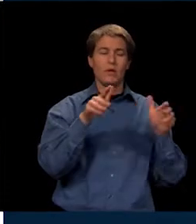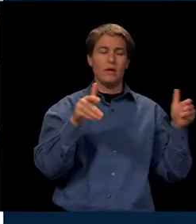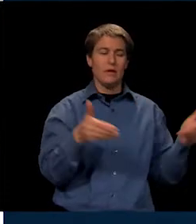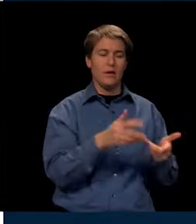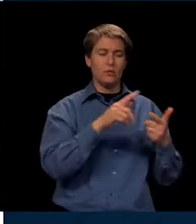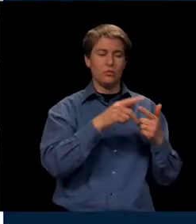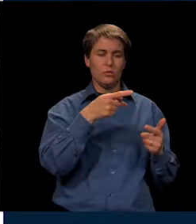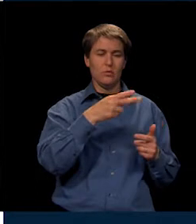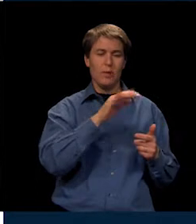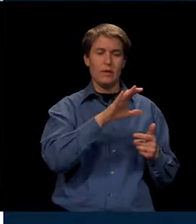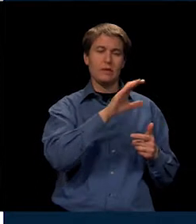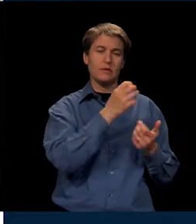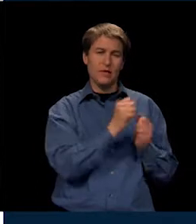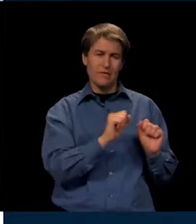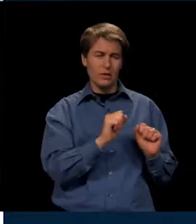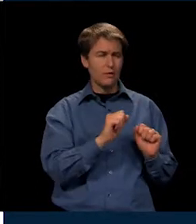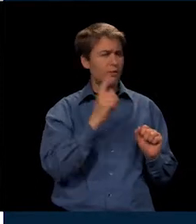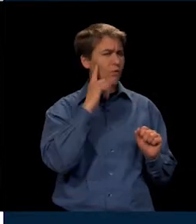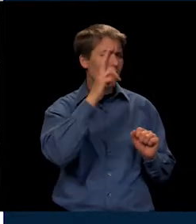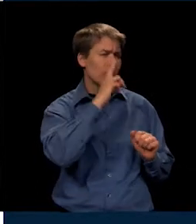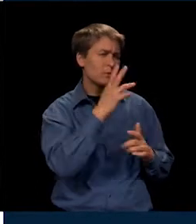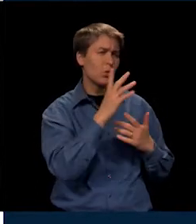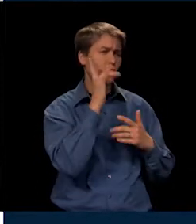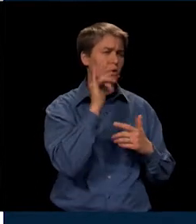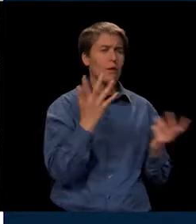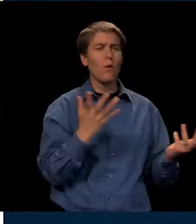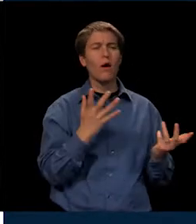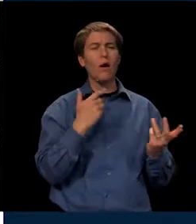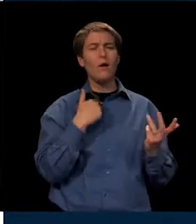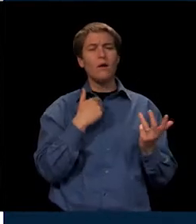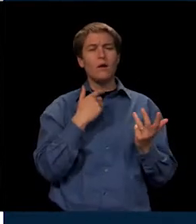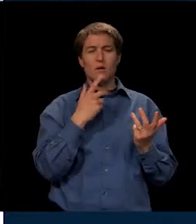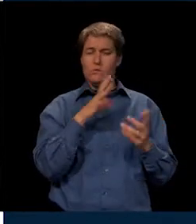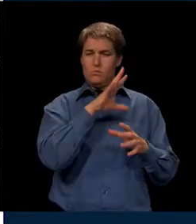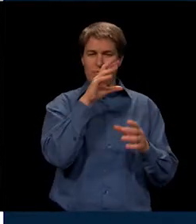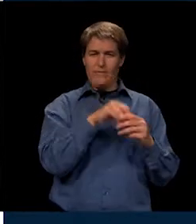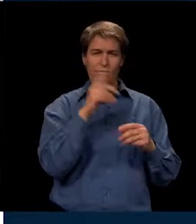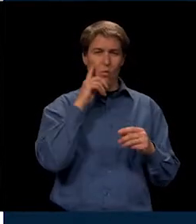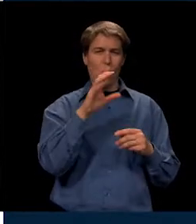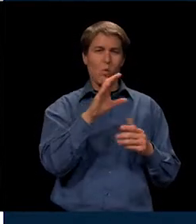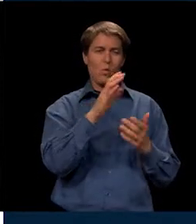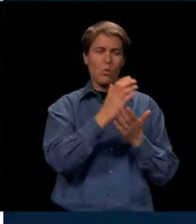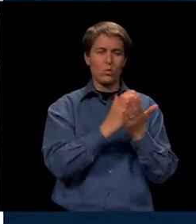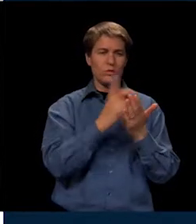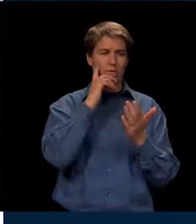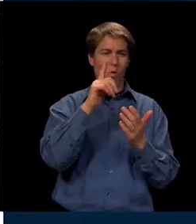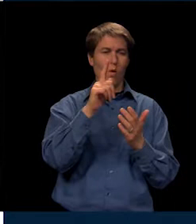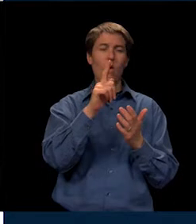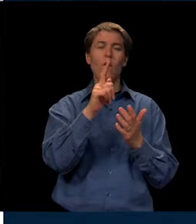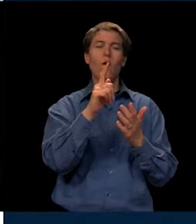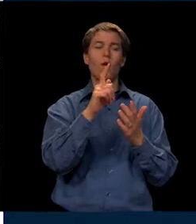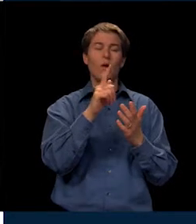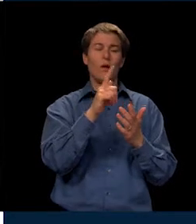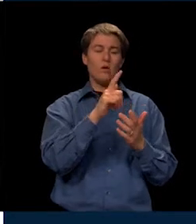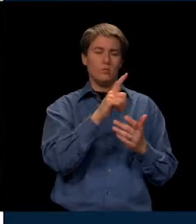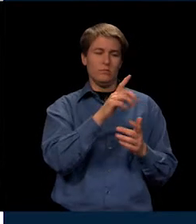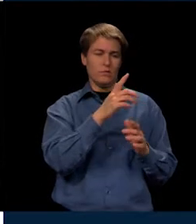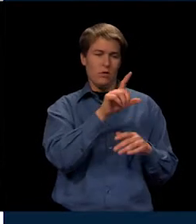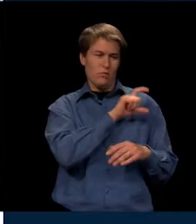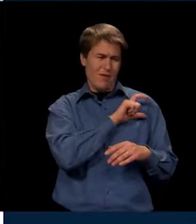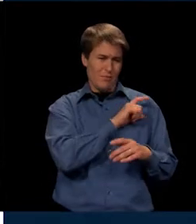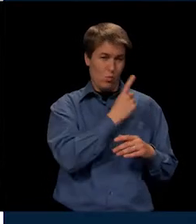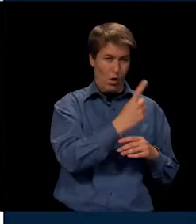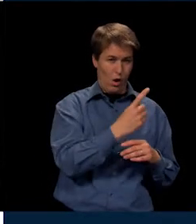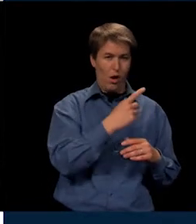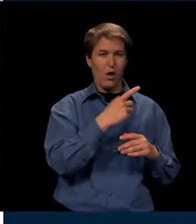safety. What does that look like for a freshman? What are we going to include in the courses for law enforcement one and law enforcement two? Fire safety one